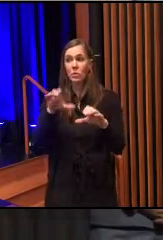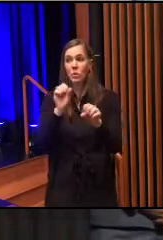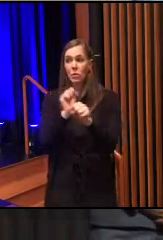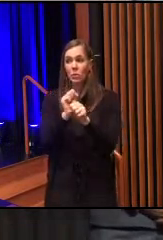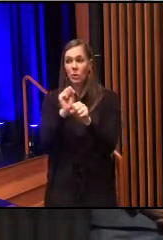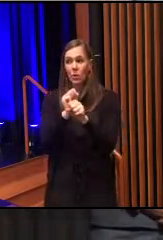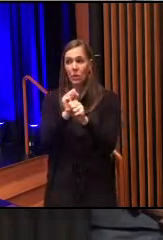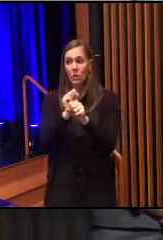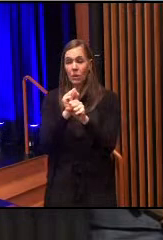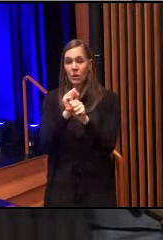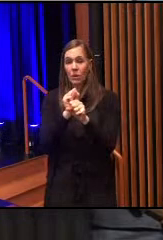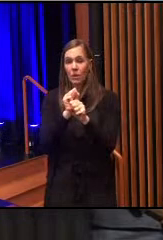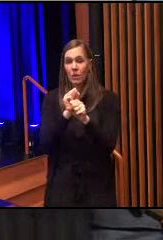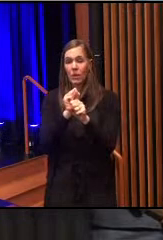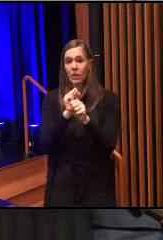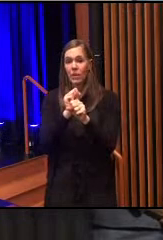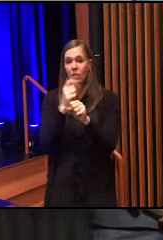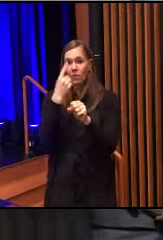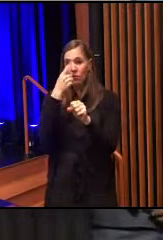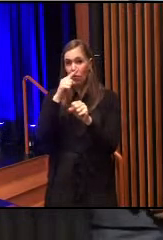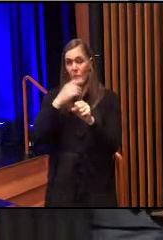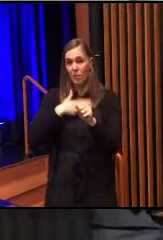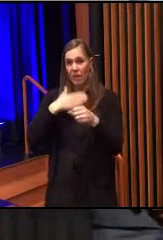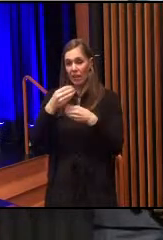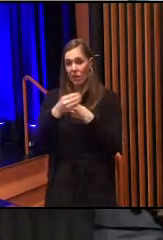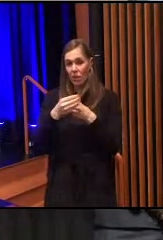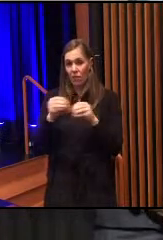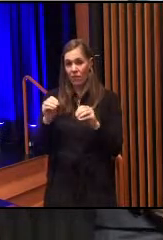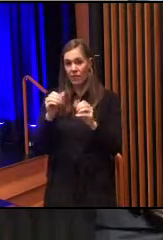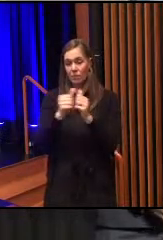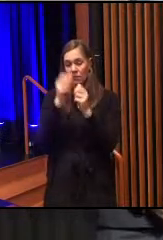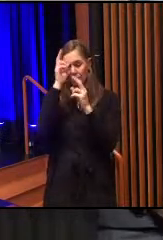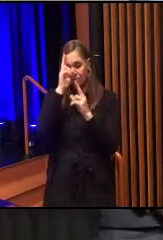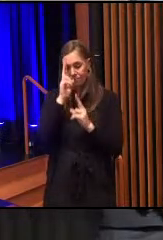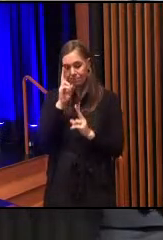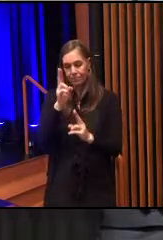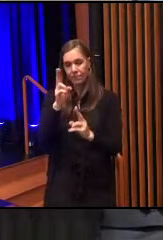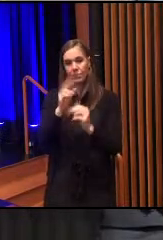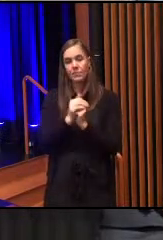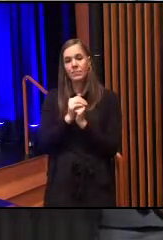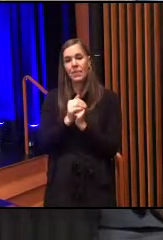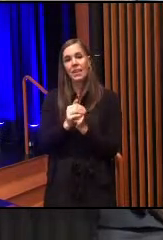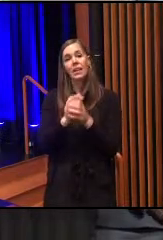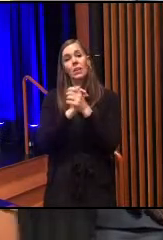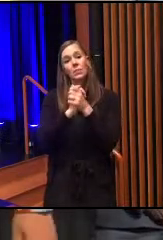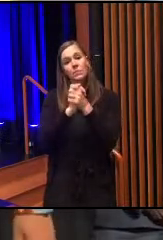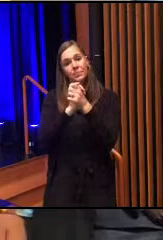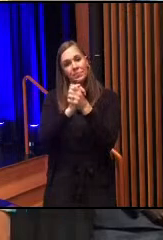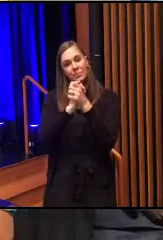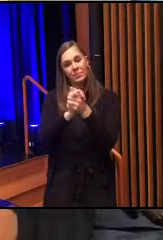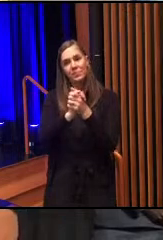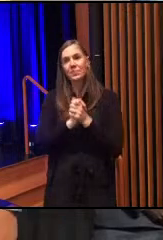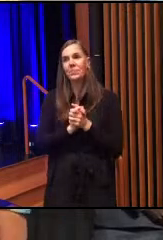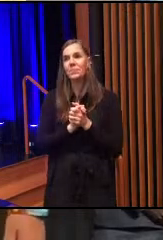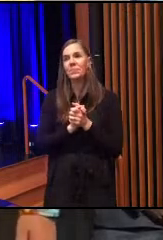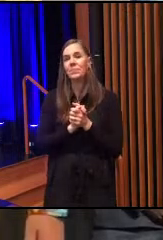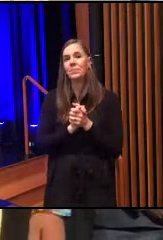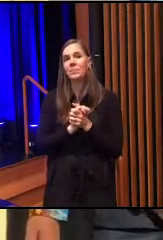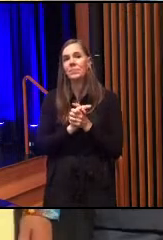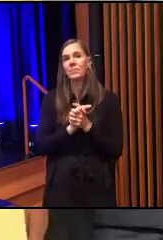duties. And I will discharge the duties. Of my office with fidelity. Of my office with fidelity. Congratulations, Mr. Smith.